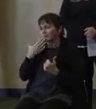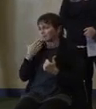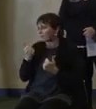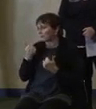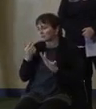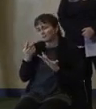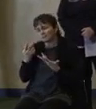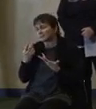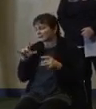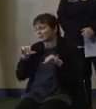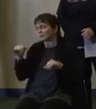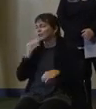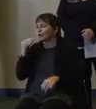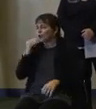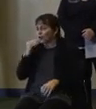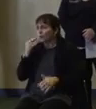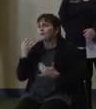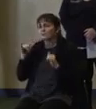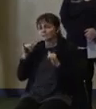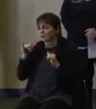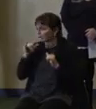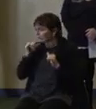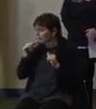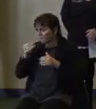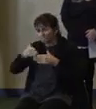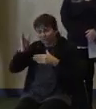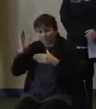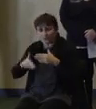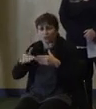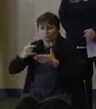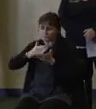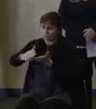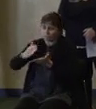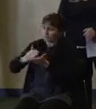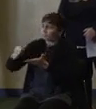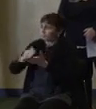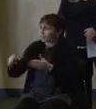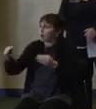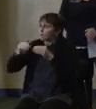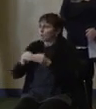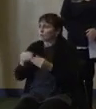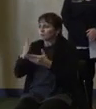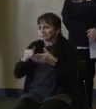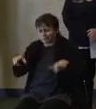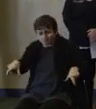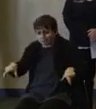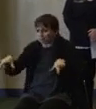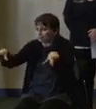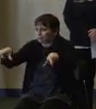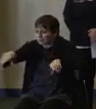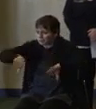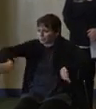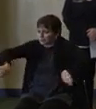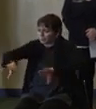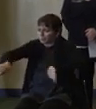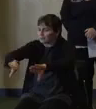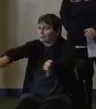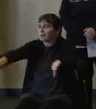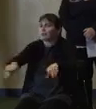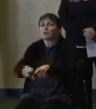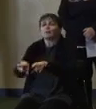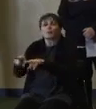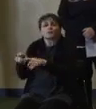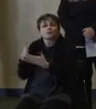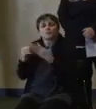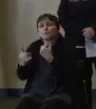There's a lot of shoulder work still, a lot of ramp work. We discussed as well potential flooding that may come out of that. We've had some flooding in places like Manisquan